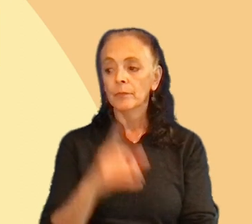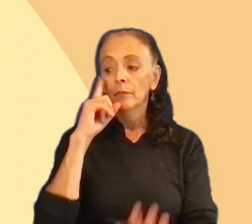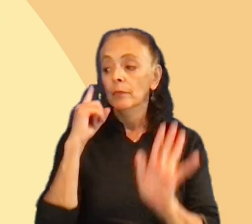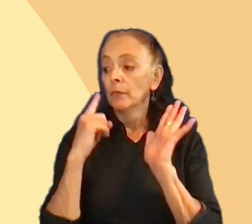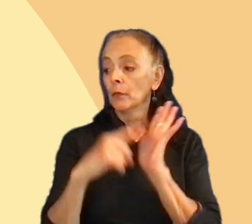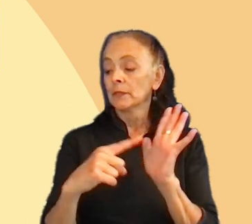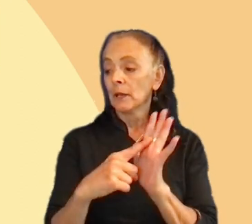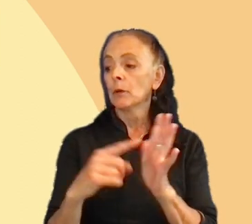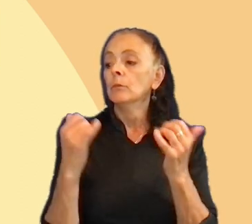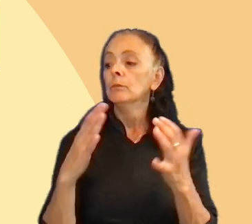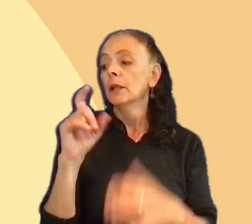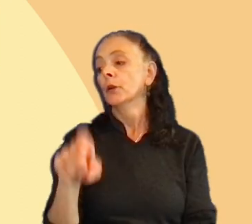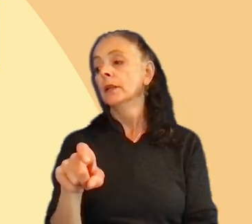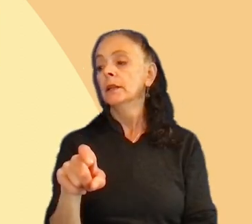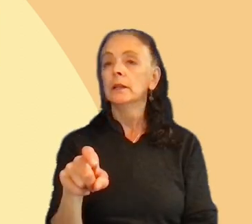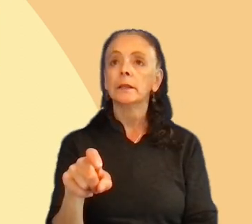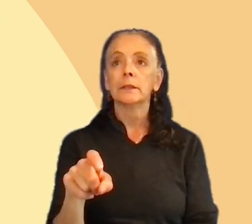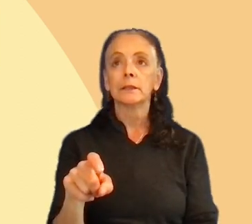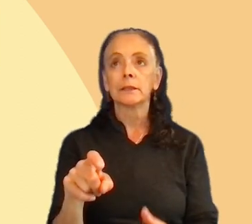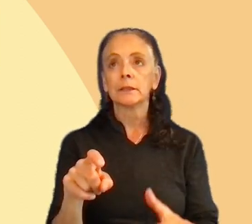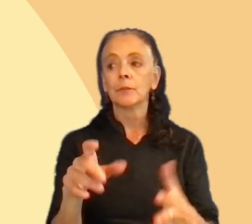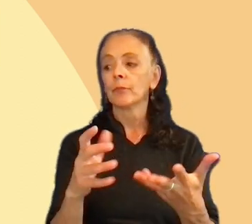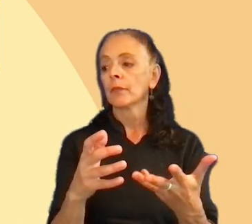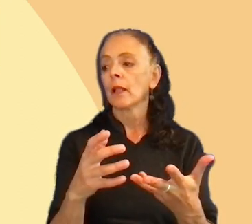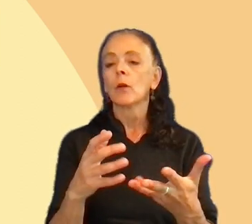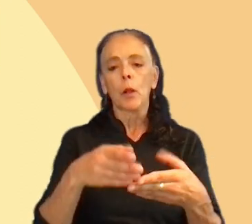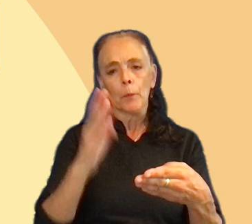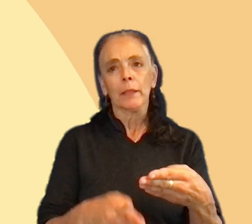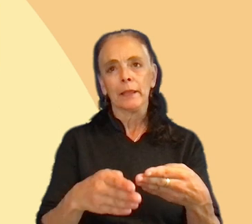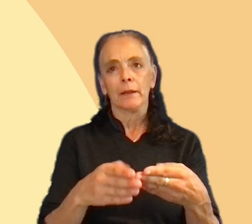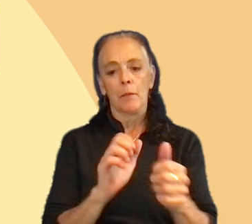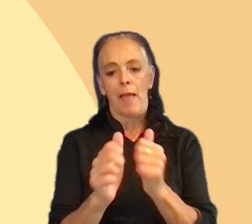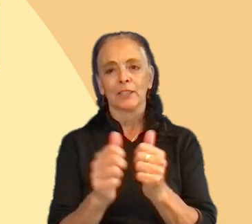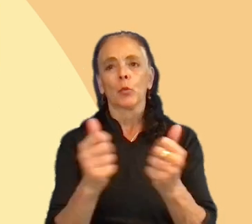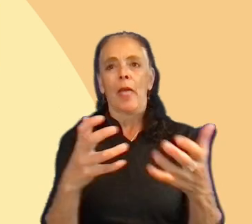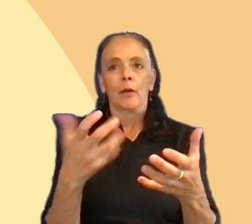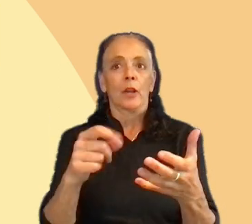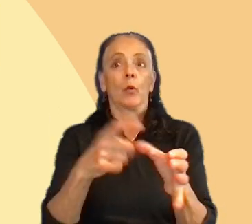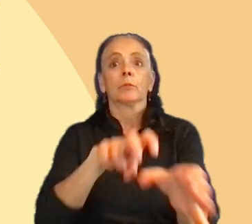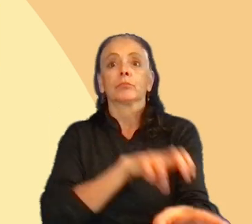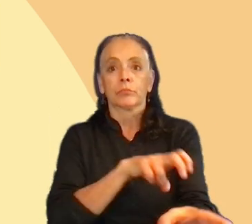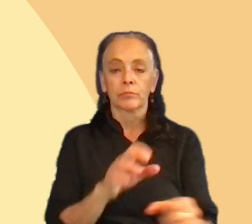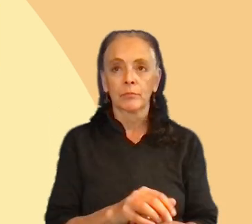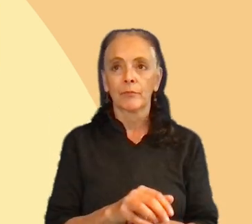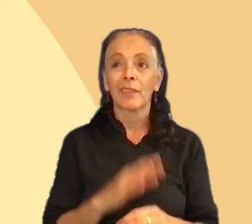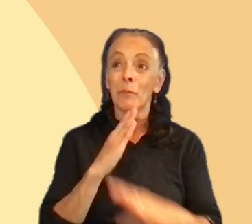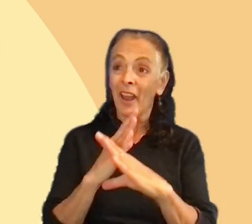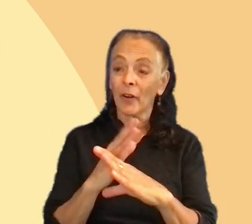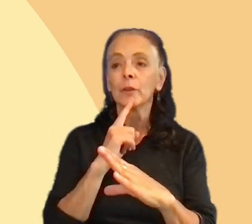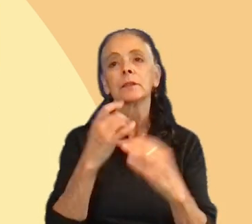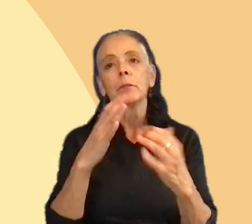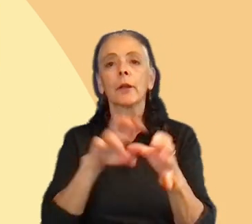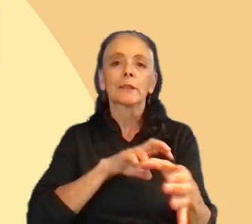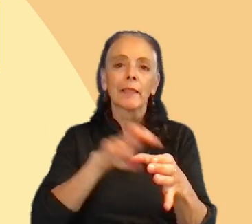a player need would be a complete match without players leaving the game. The barrier is players leave matches and